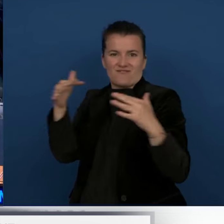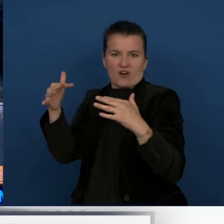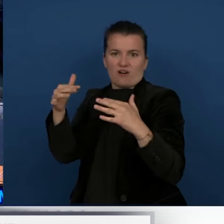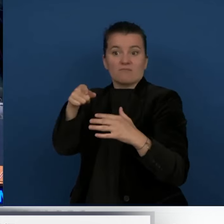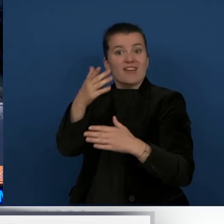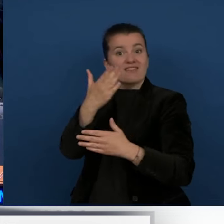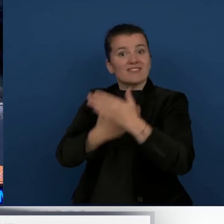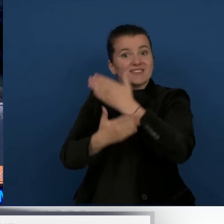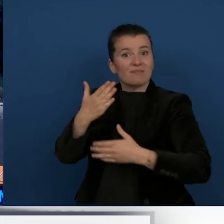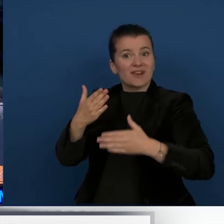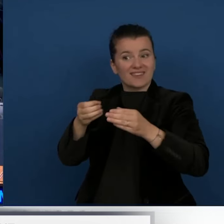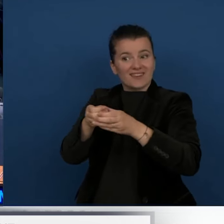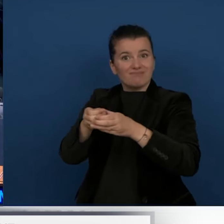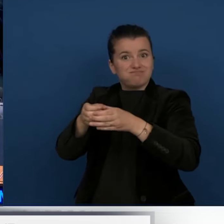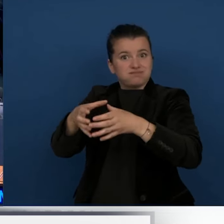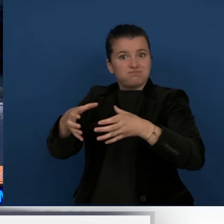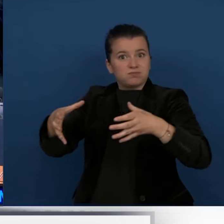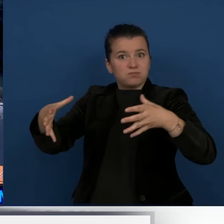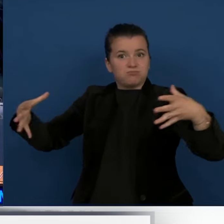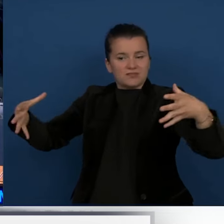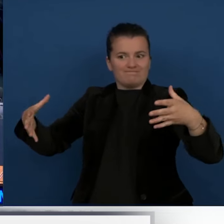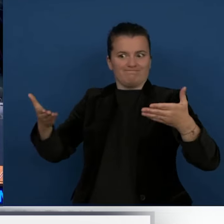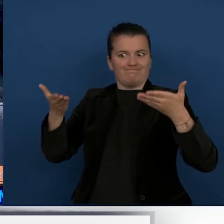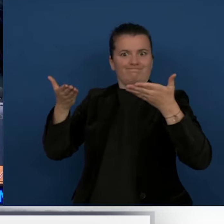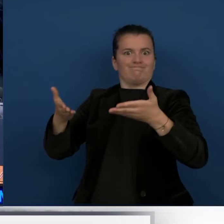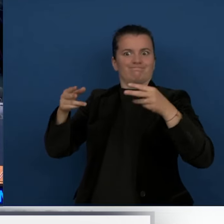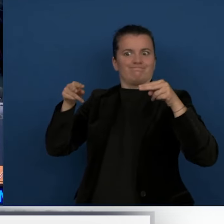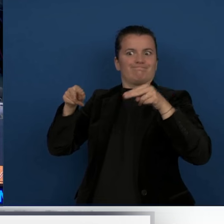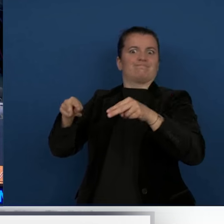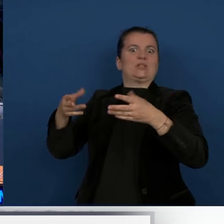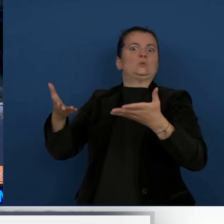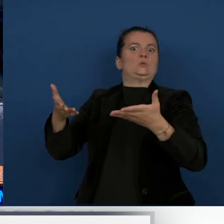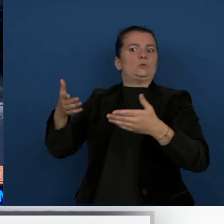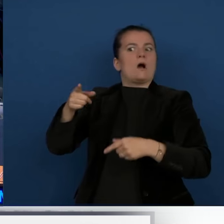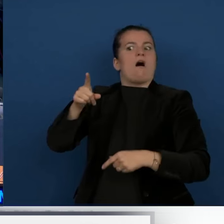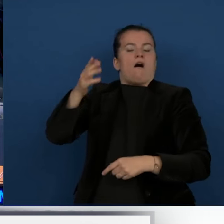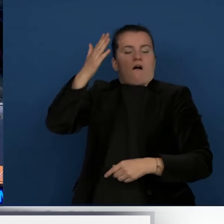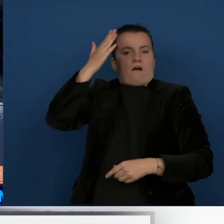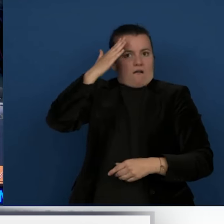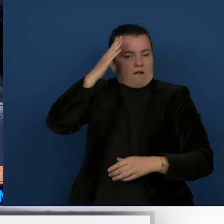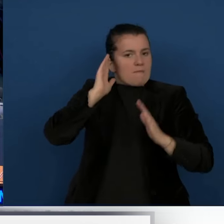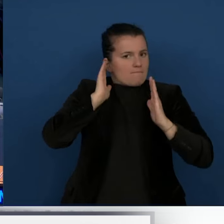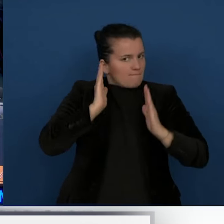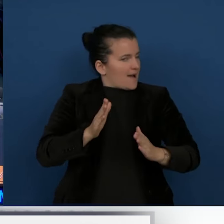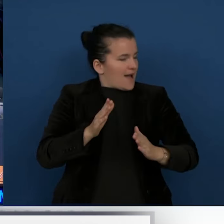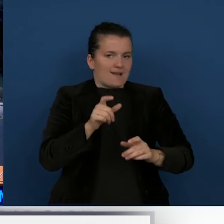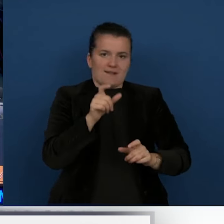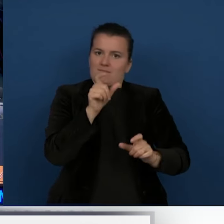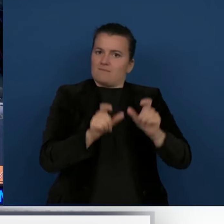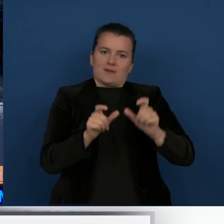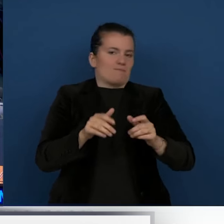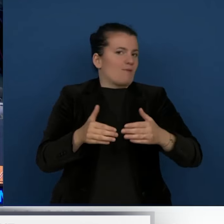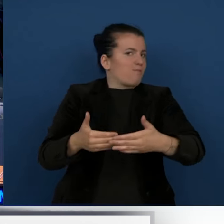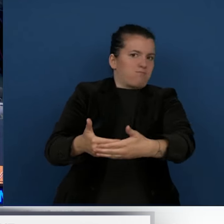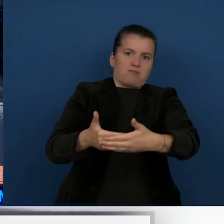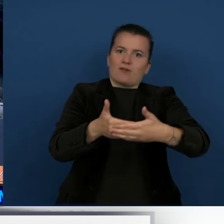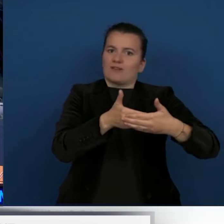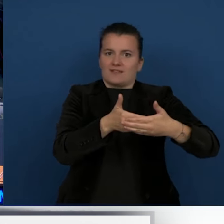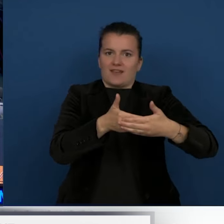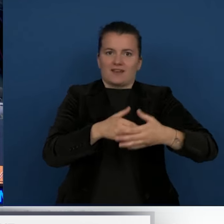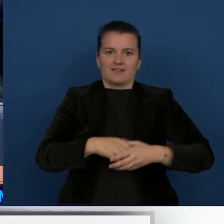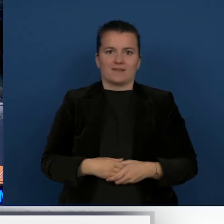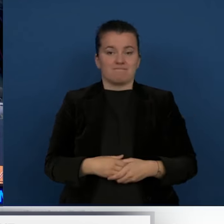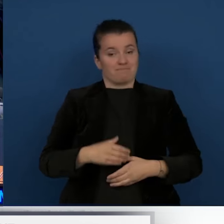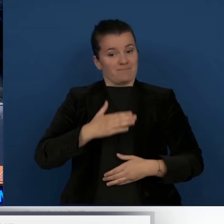to be done to protect our people. Guyana remains committed to ensuring that the protection and safety of persons with disabilities